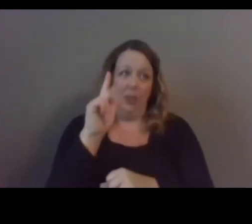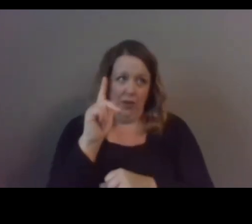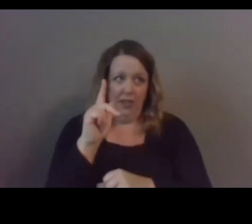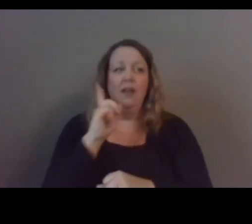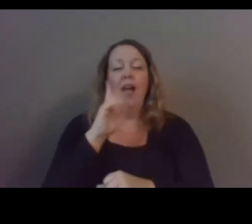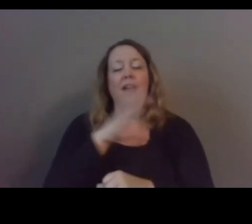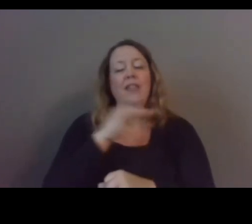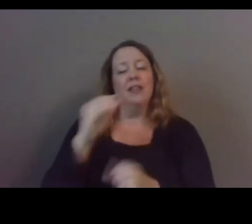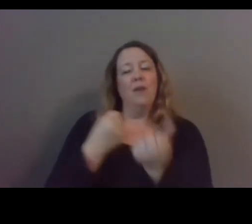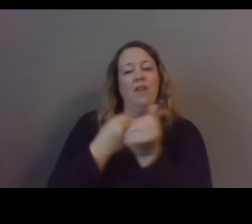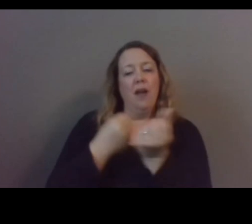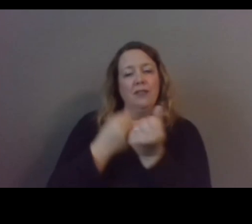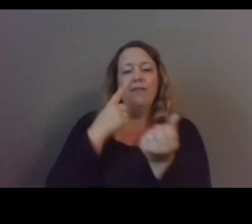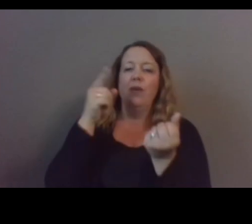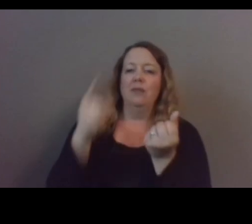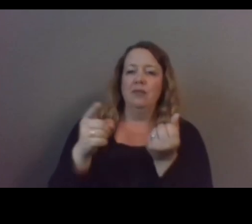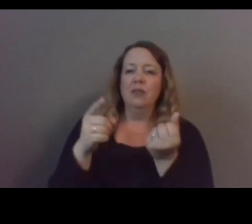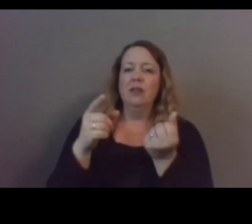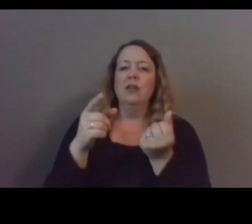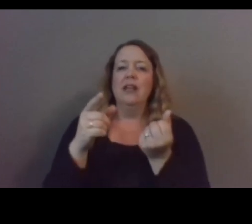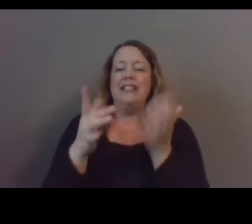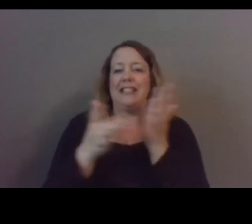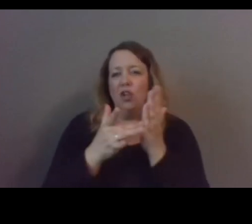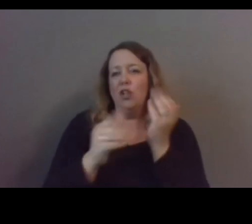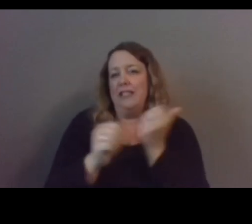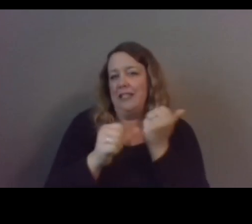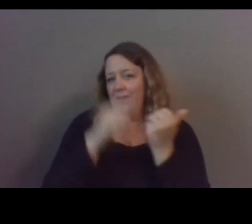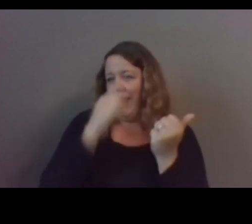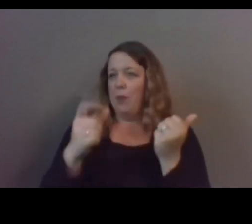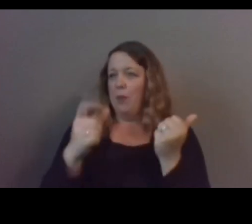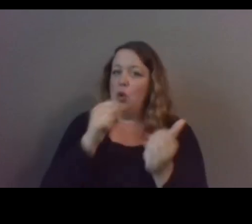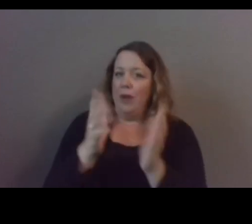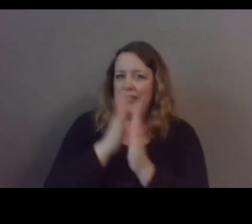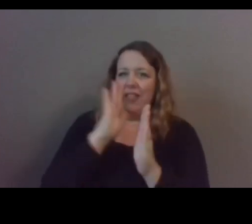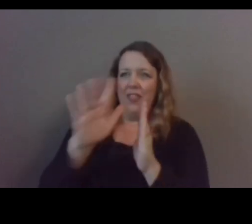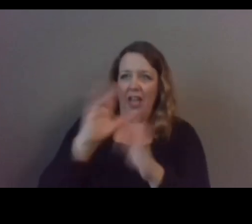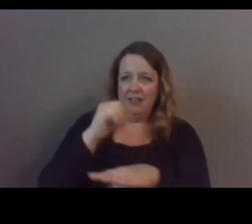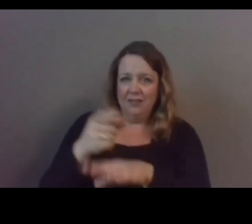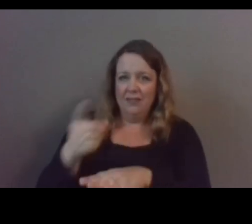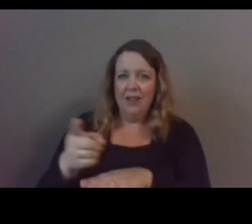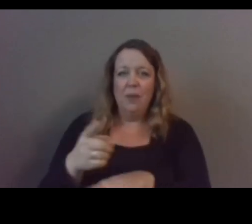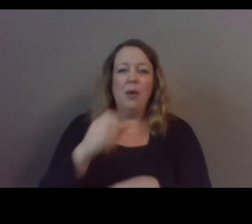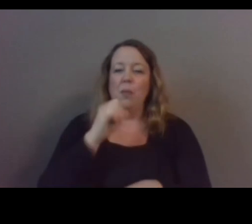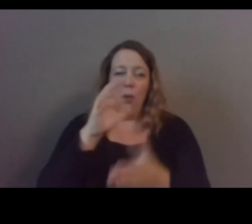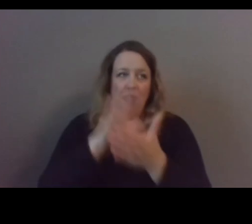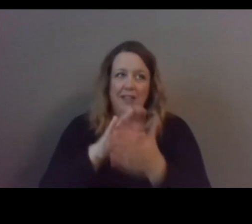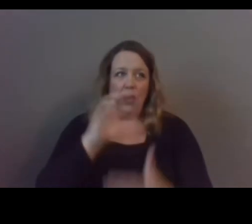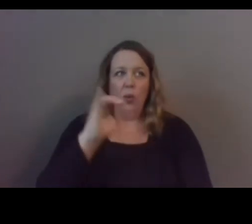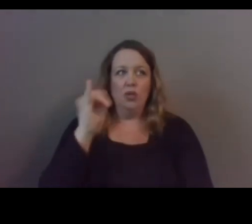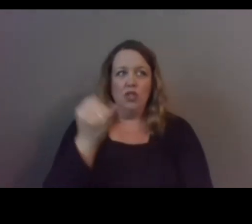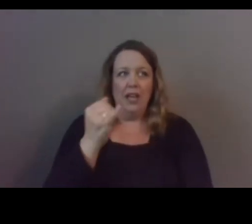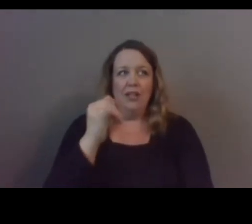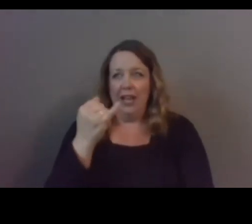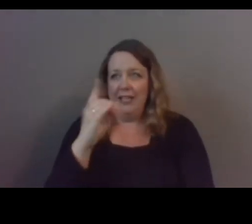provides free training and technical assistance to anyone who request it but we don't believe that ojjdp should be the only agency that's